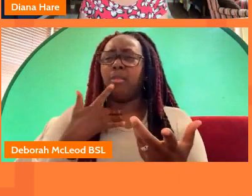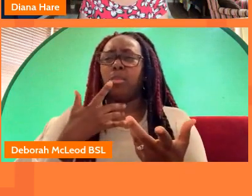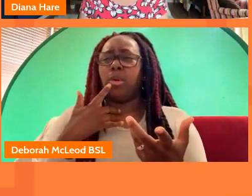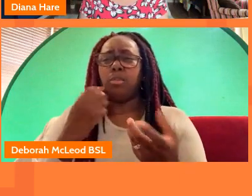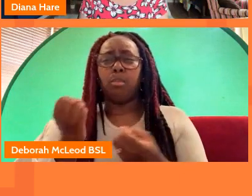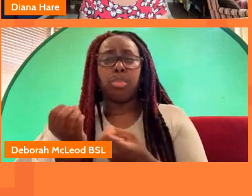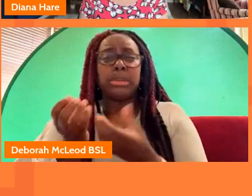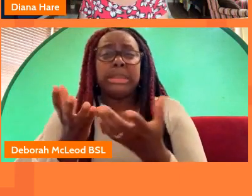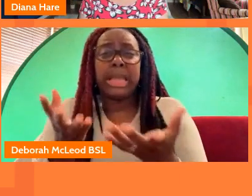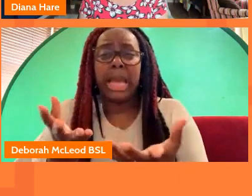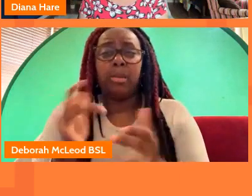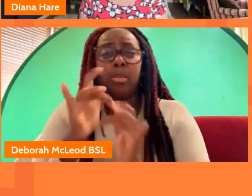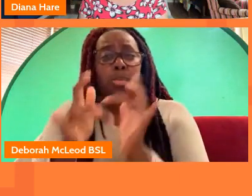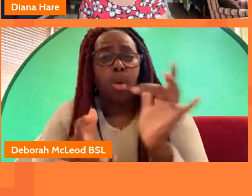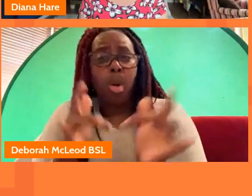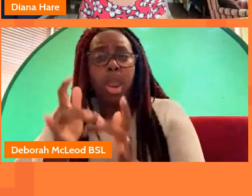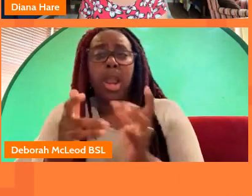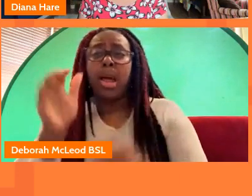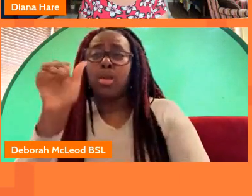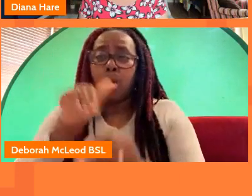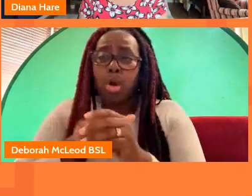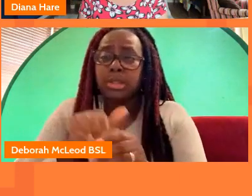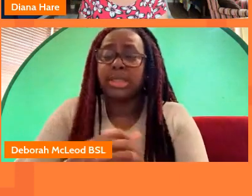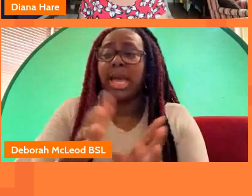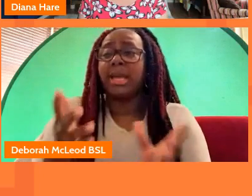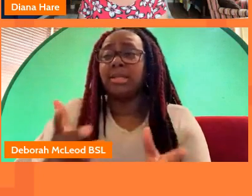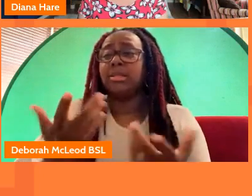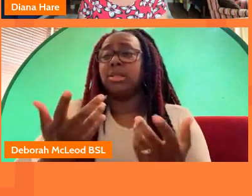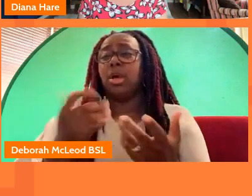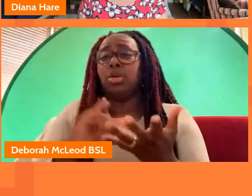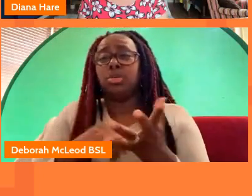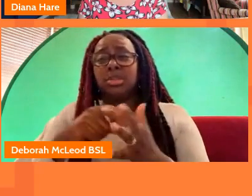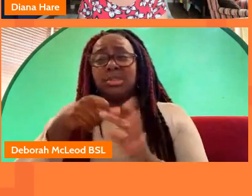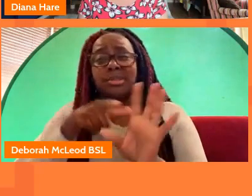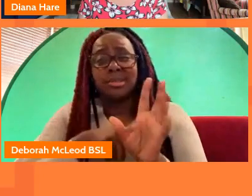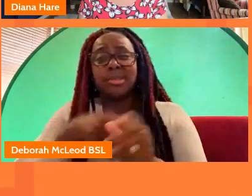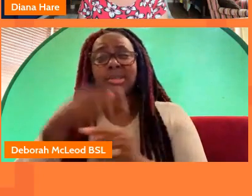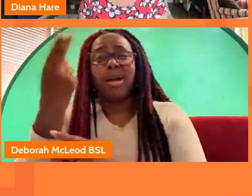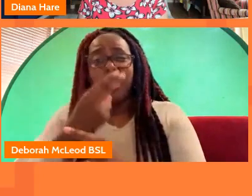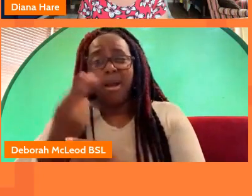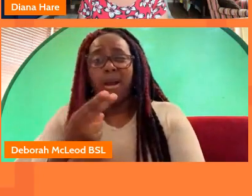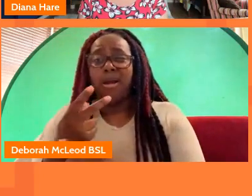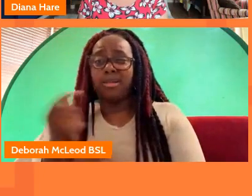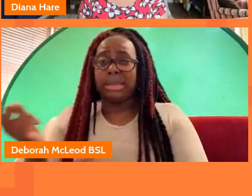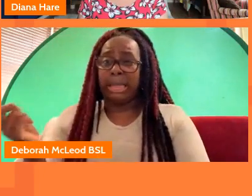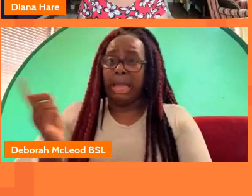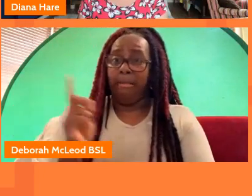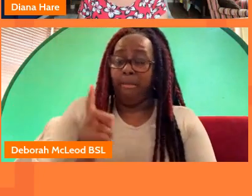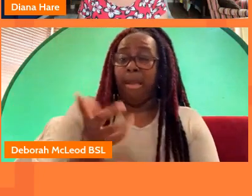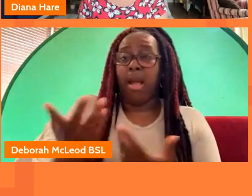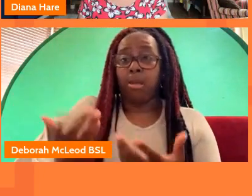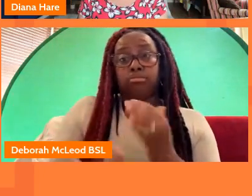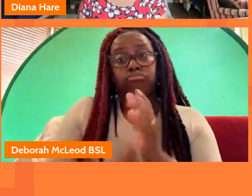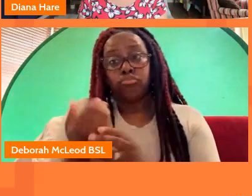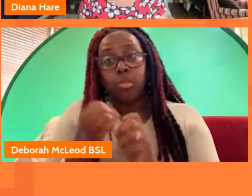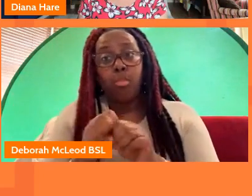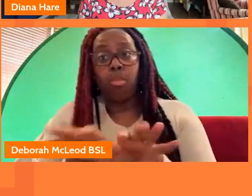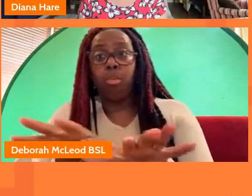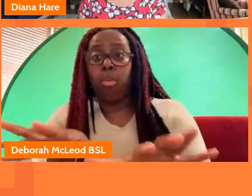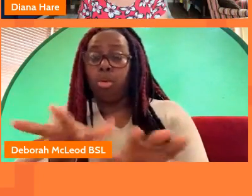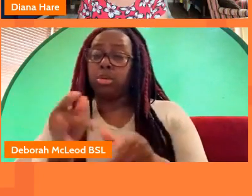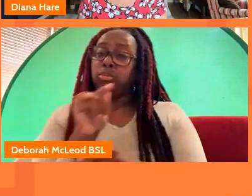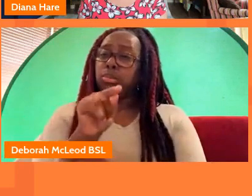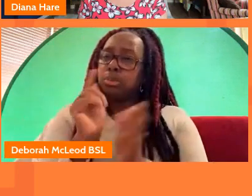in in an online context obviously sky arts came out from behind the paywall and which allows for you to kind of